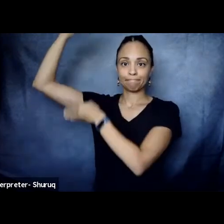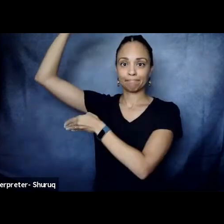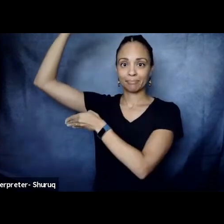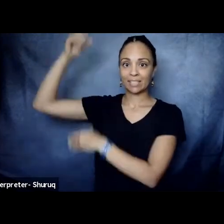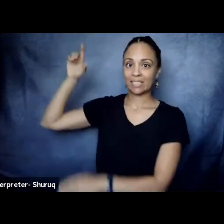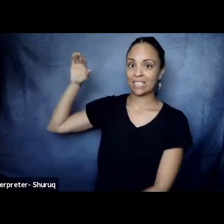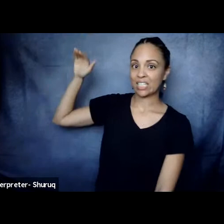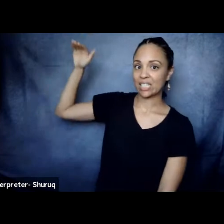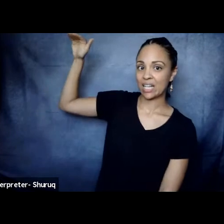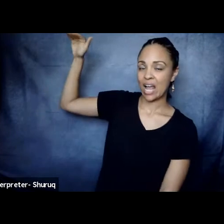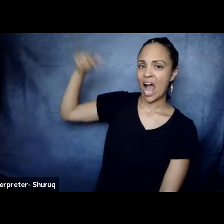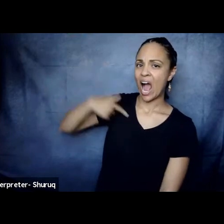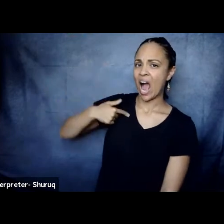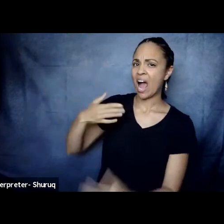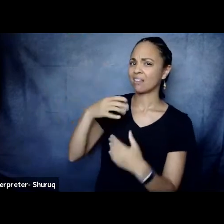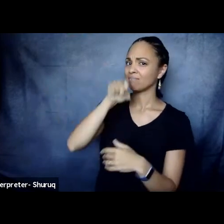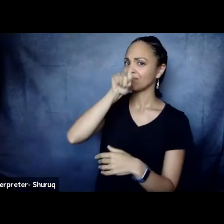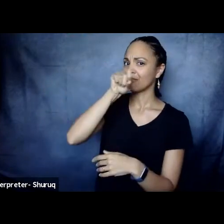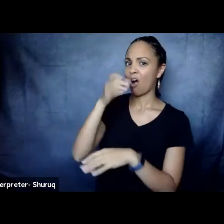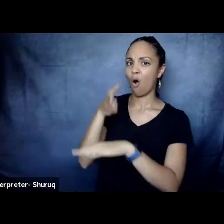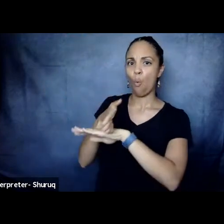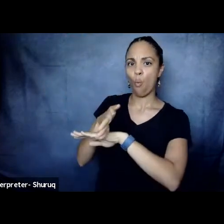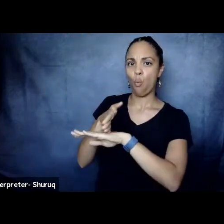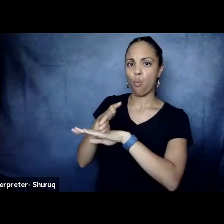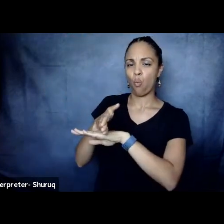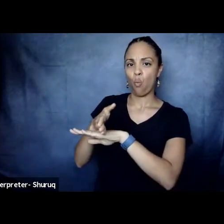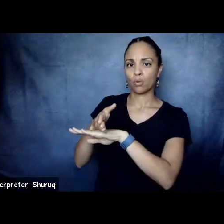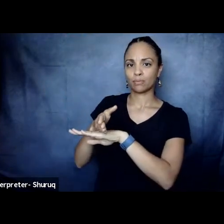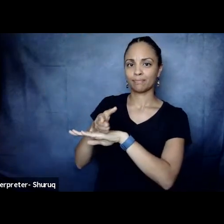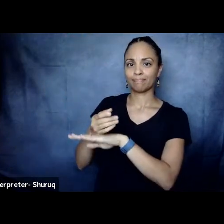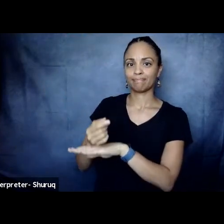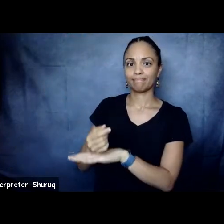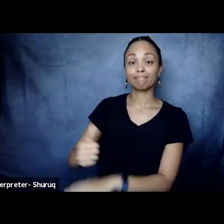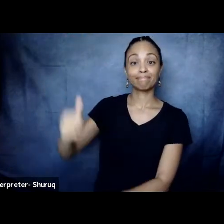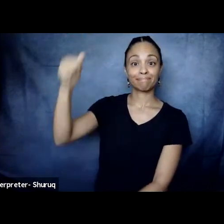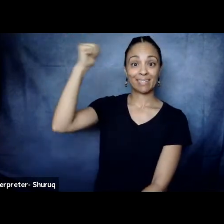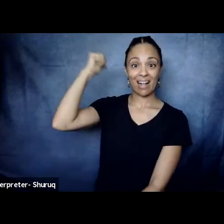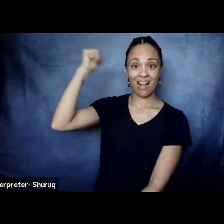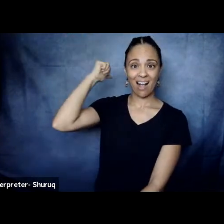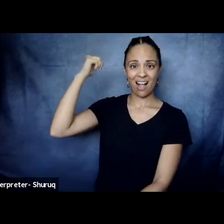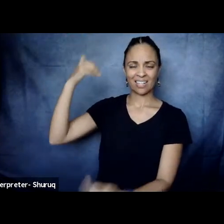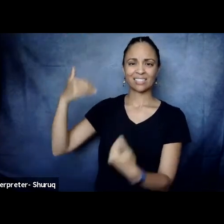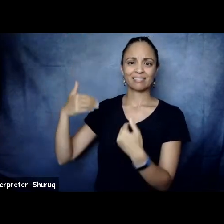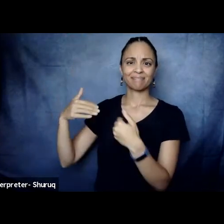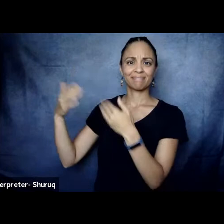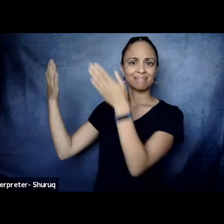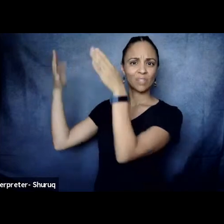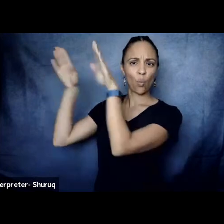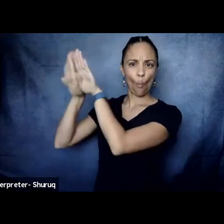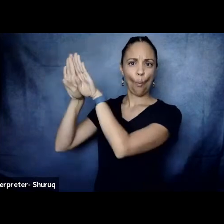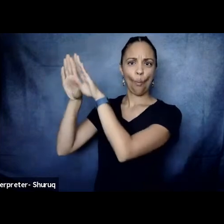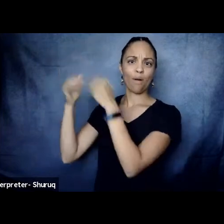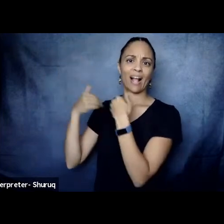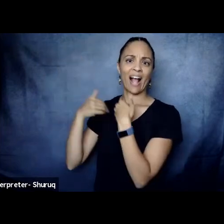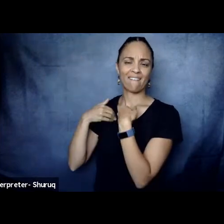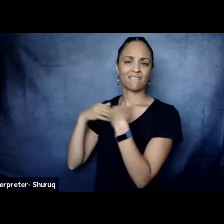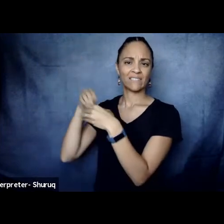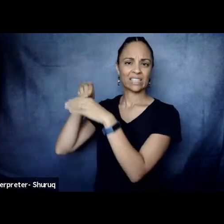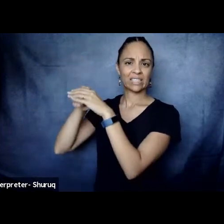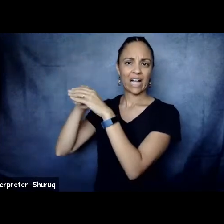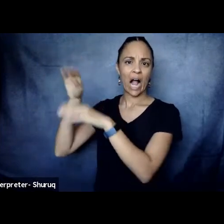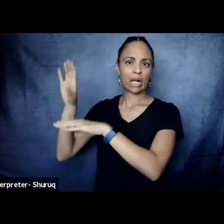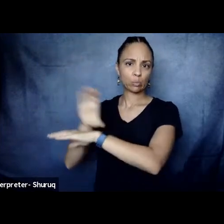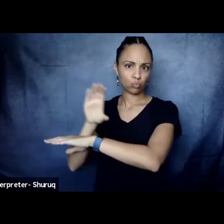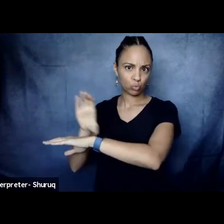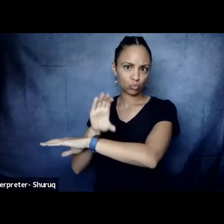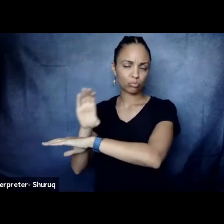everything is like in wood. So behind here, behind these closed doors, there's a computer, and then you have files and everything in here.